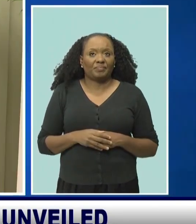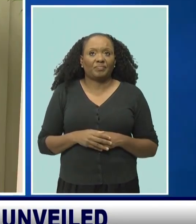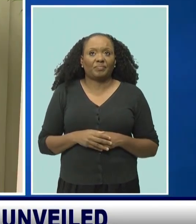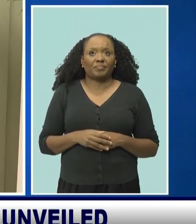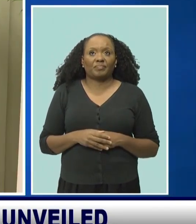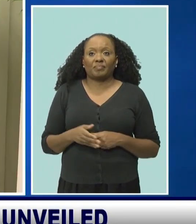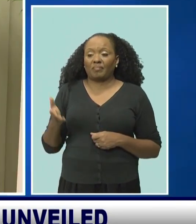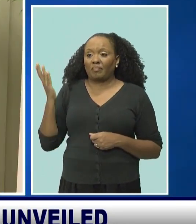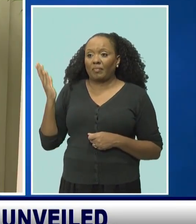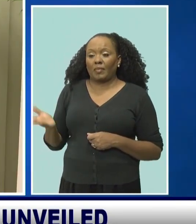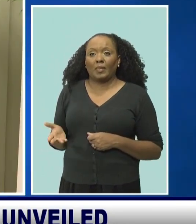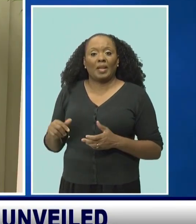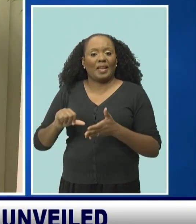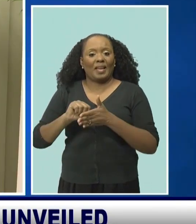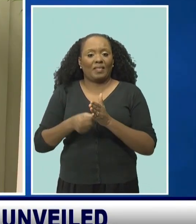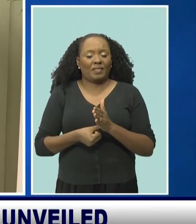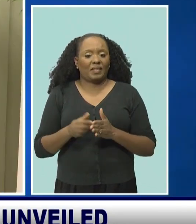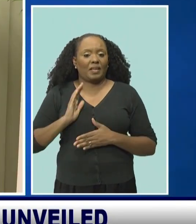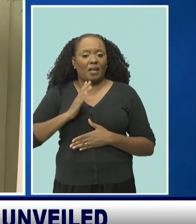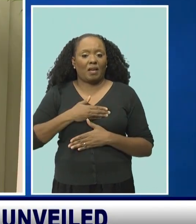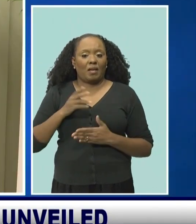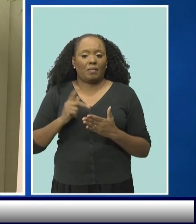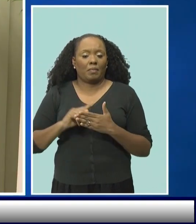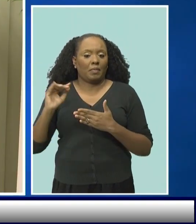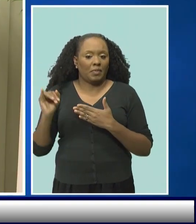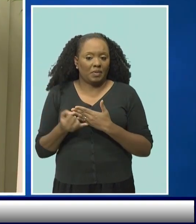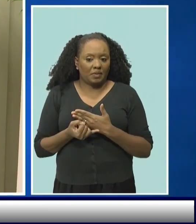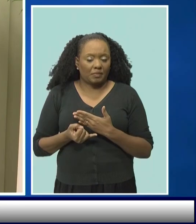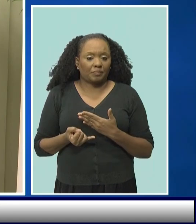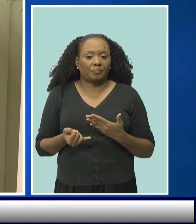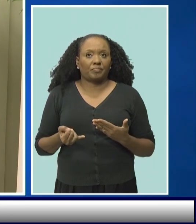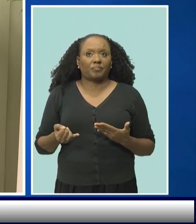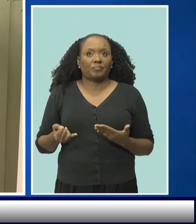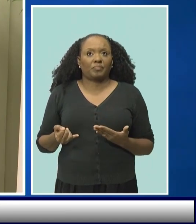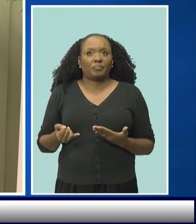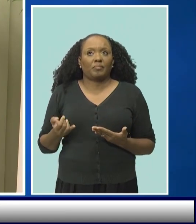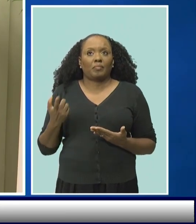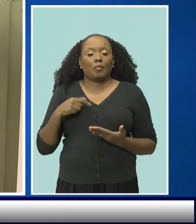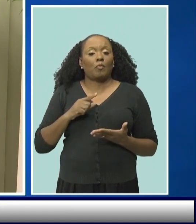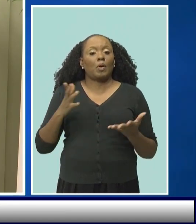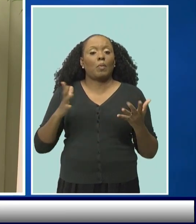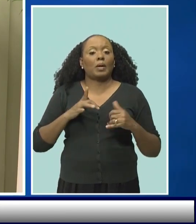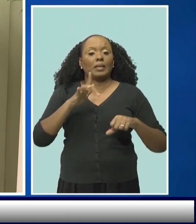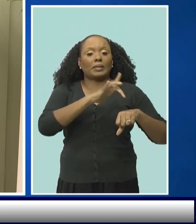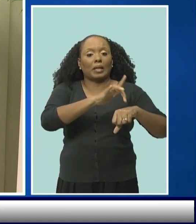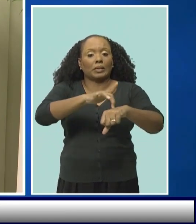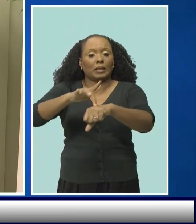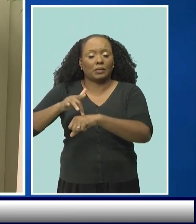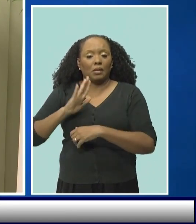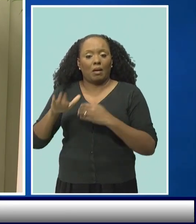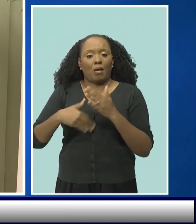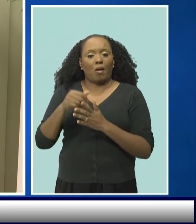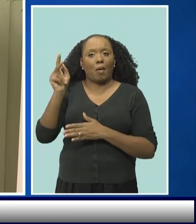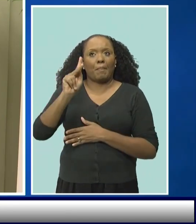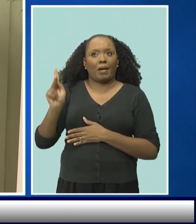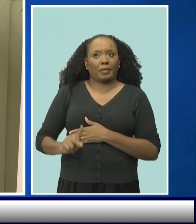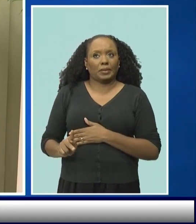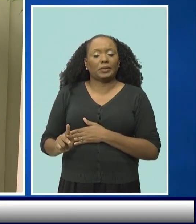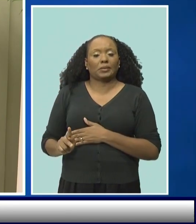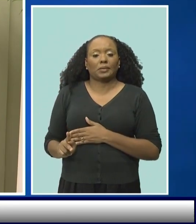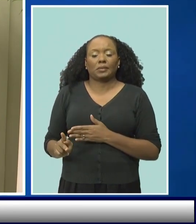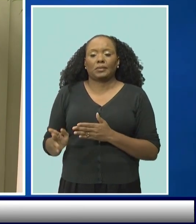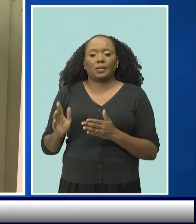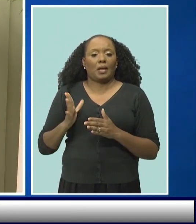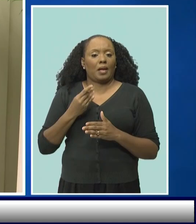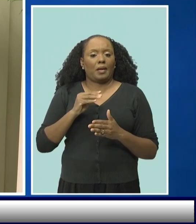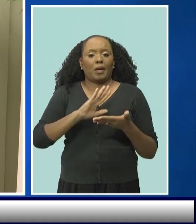emphasis of that project is really to go into every parish and the communities within that parish, those